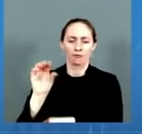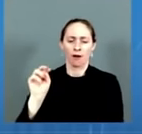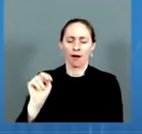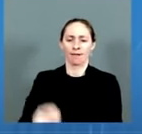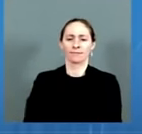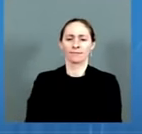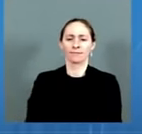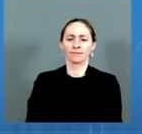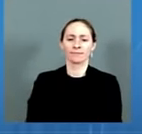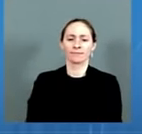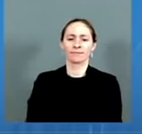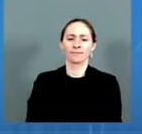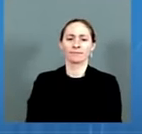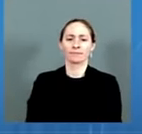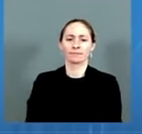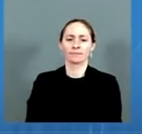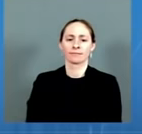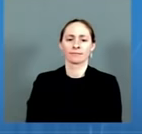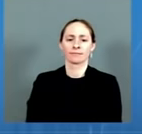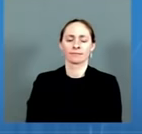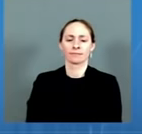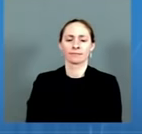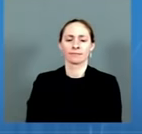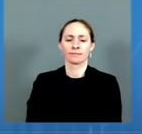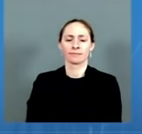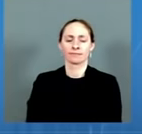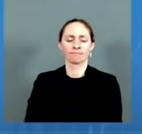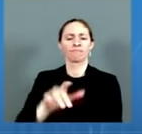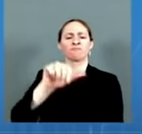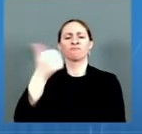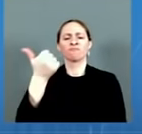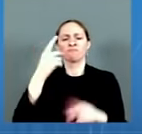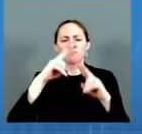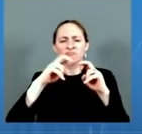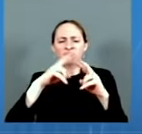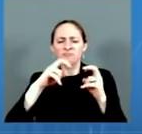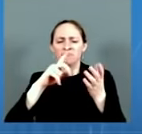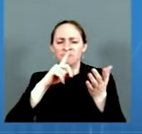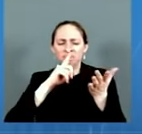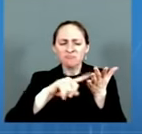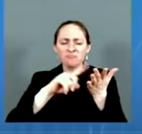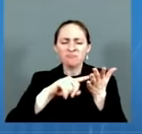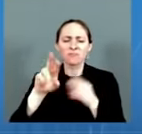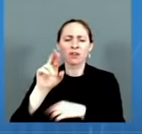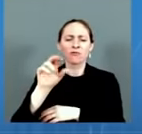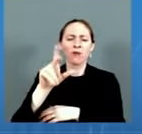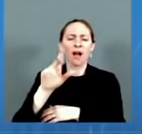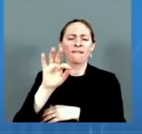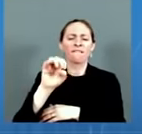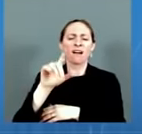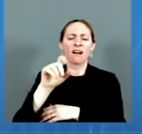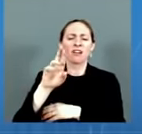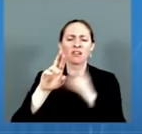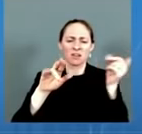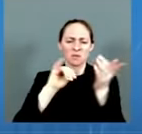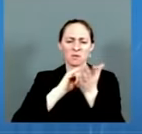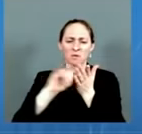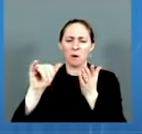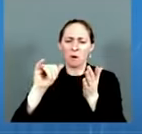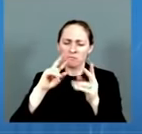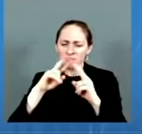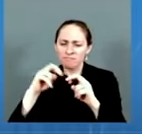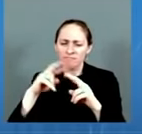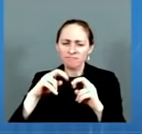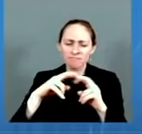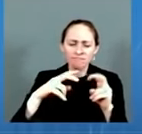by the National Institute of Allergy and Infectious Diseases, again, showing that Omicron exhibits a rather